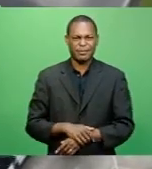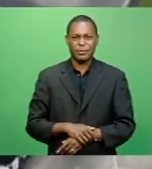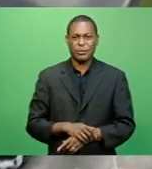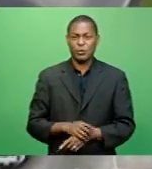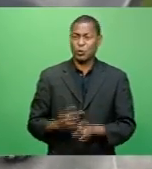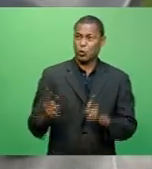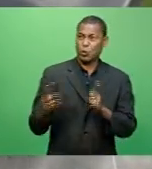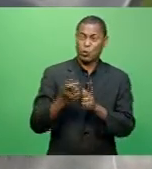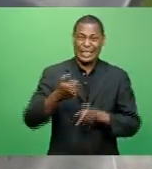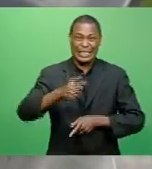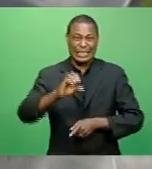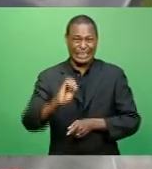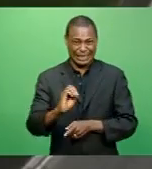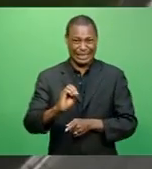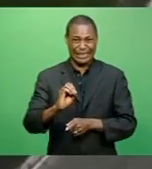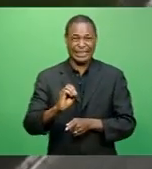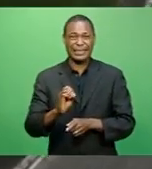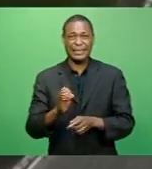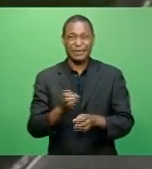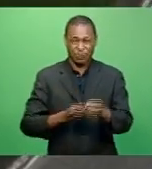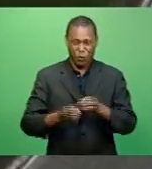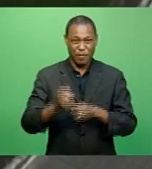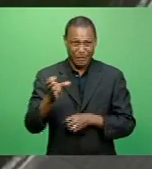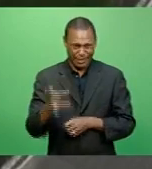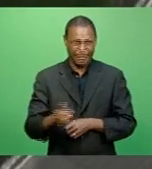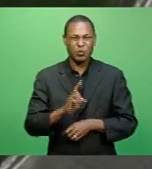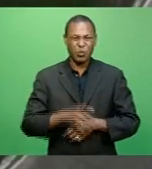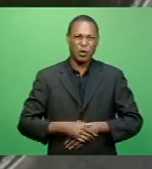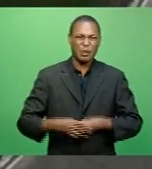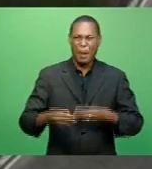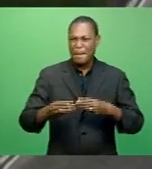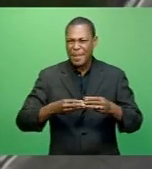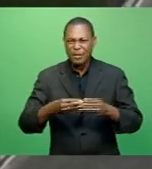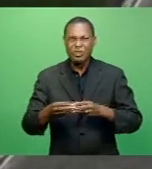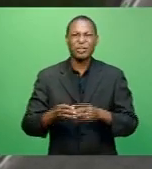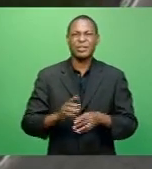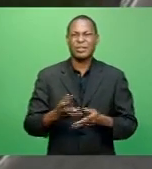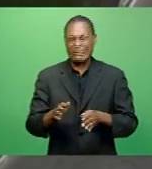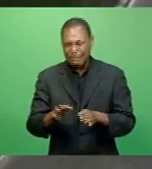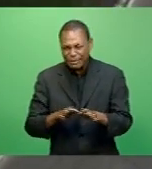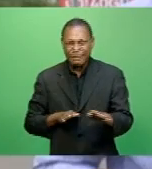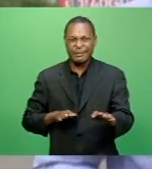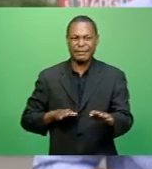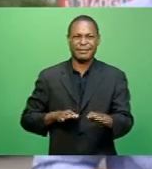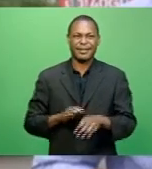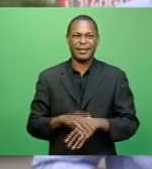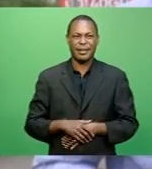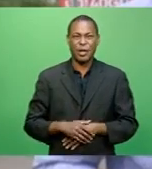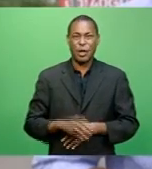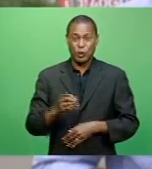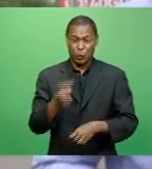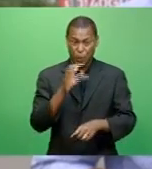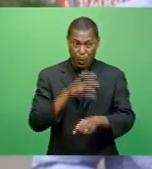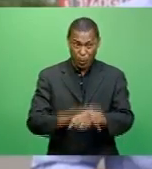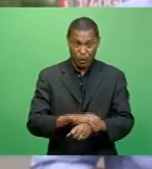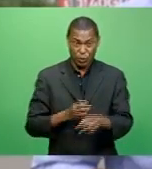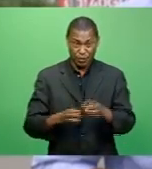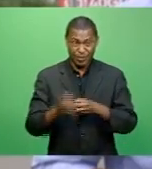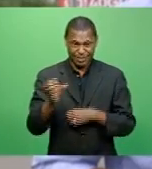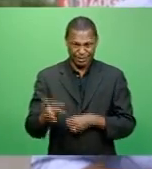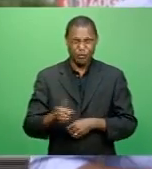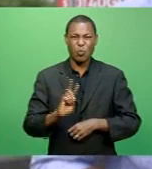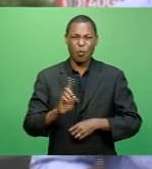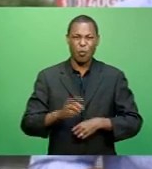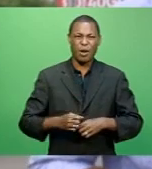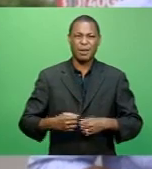officers are deployed every morning to monitor and manage the traffic flow between the Suwanosori Corridor. Police officers also note that breakdowns and